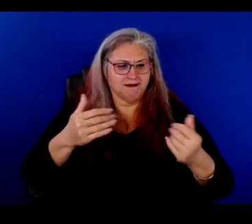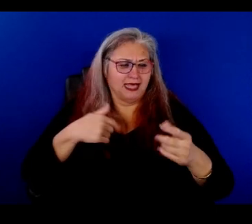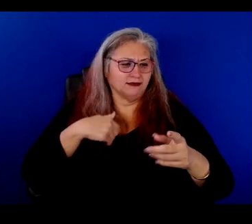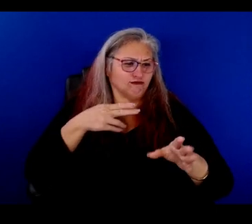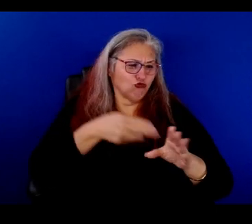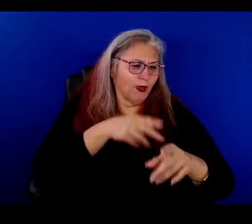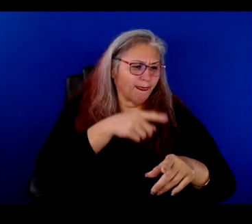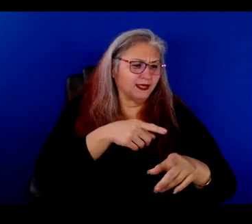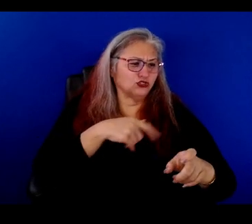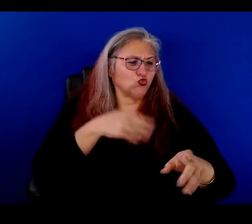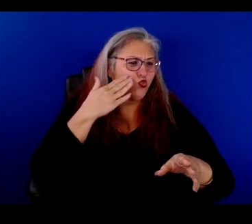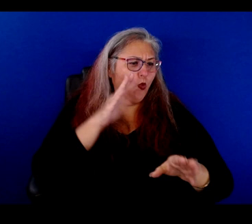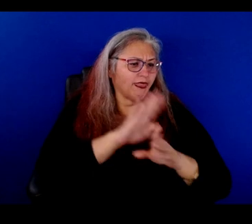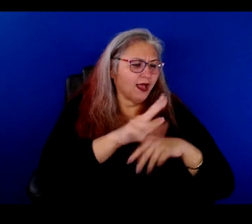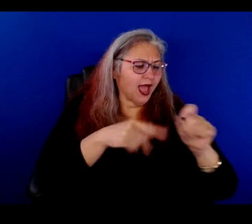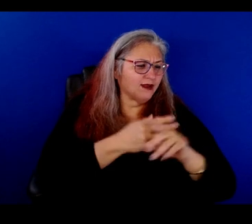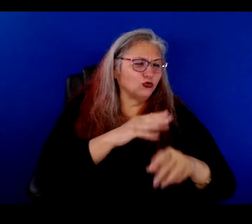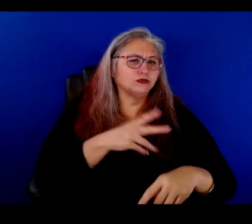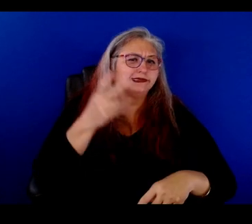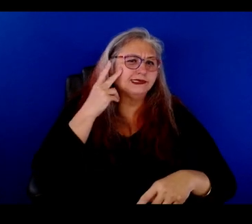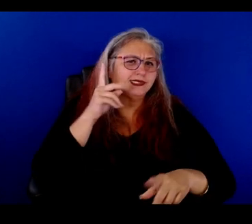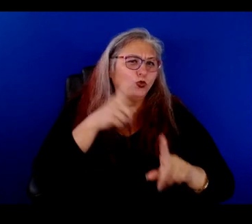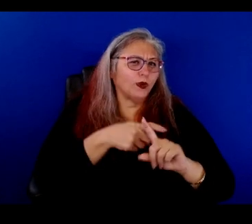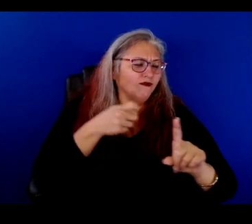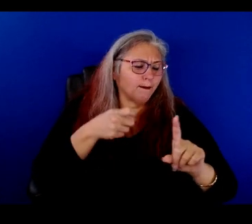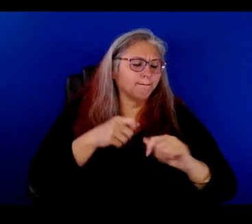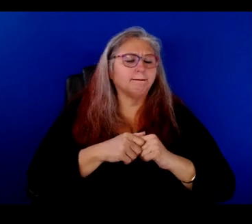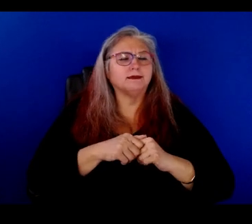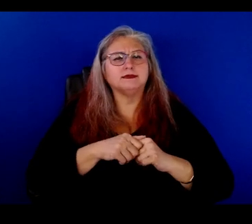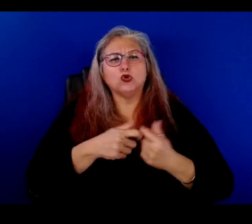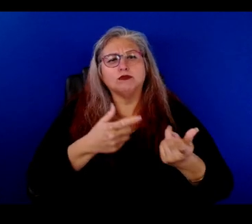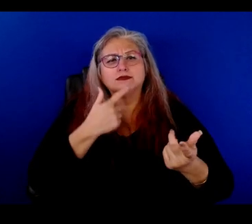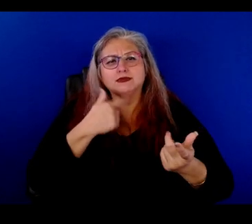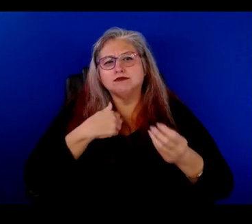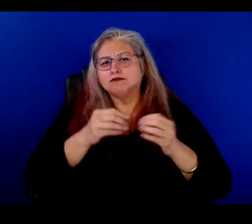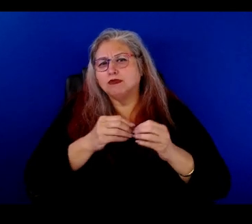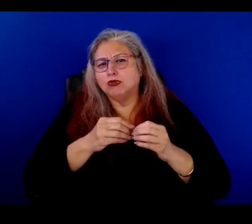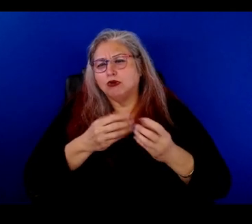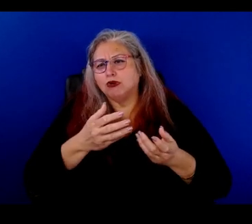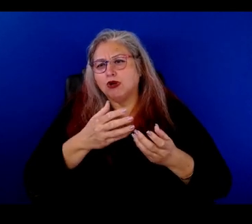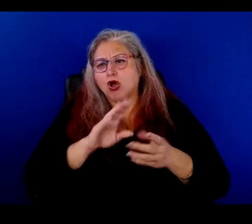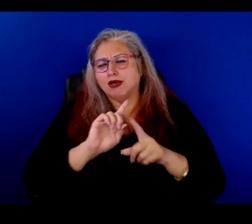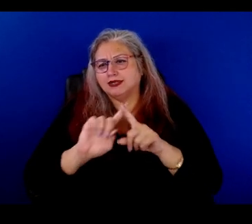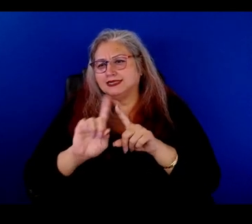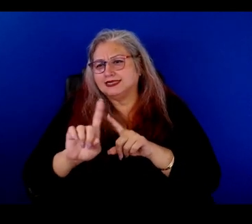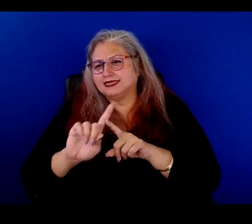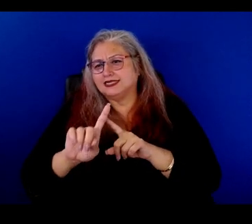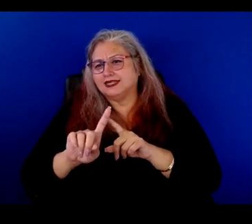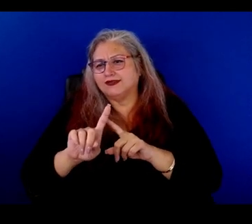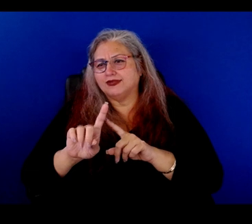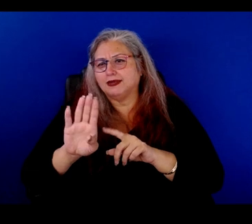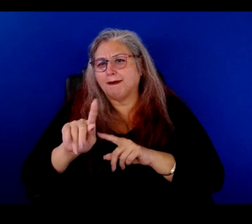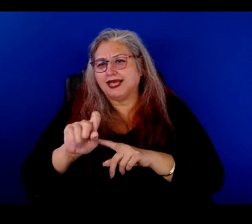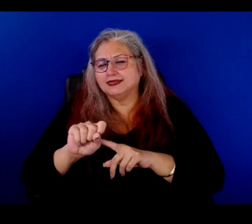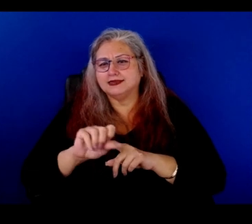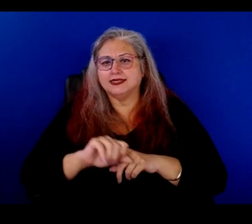let's, let's know this music. Let's see where it comes from. So talk, talk to us about that. All of the different bandas.